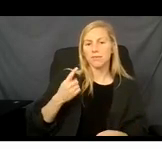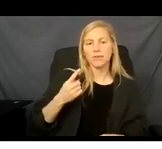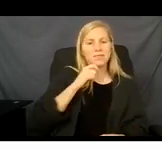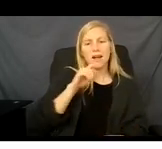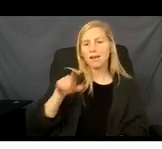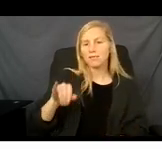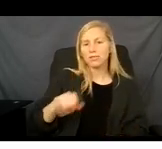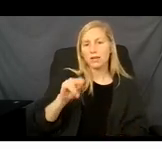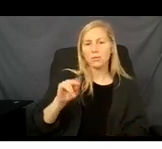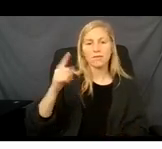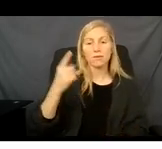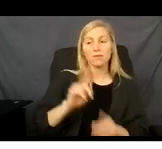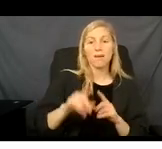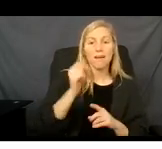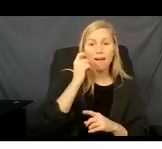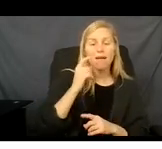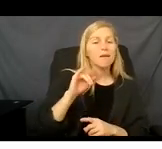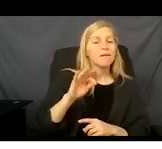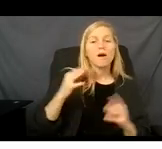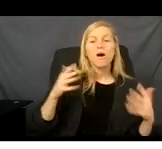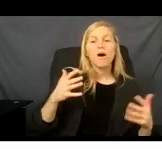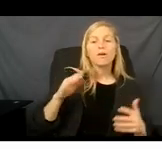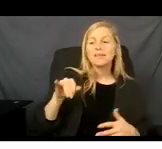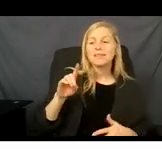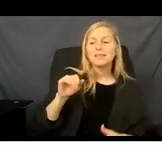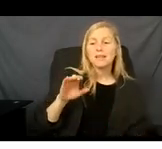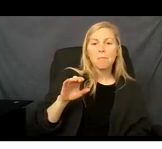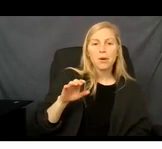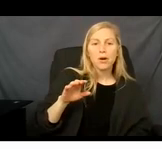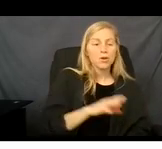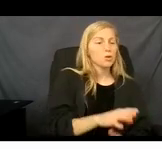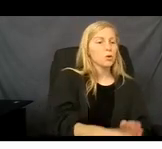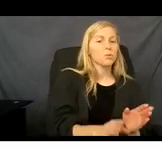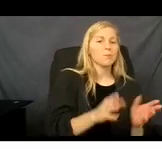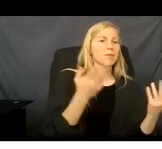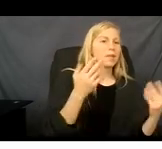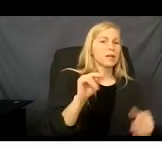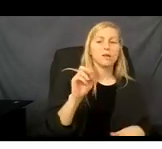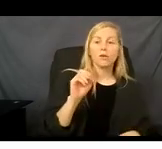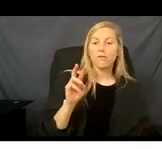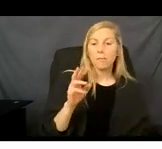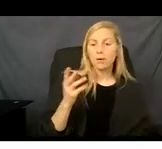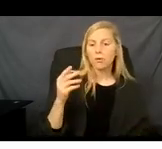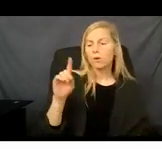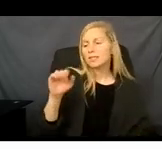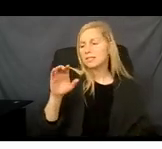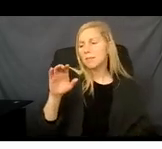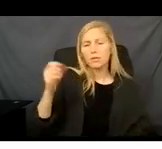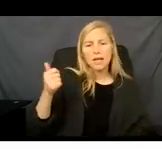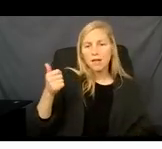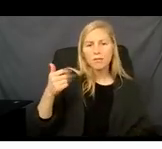are already in December, if the plan selection was completed in like December 10,